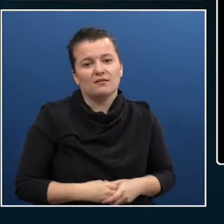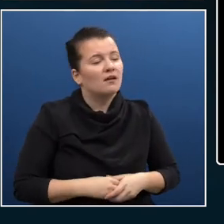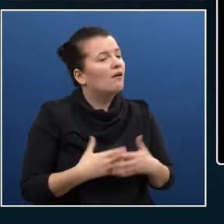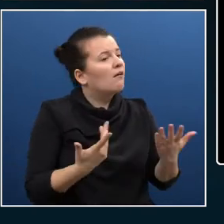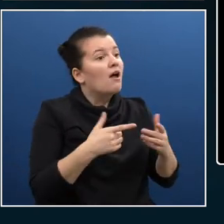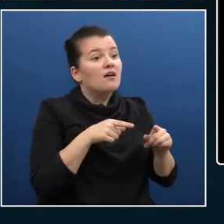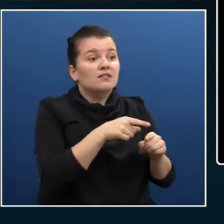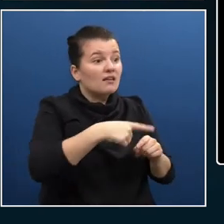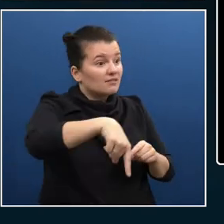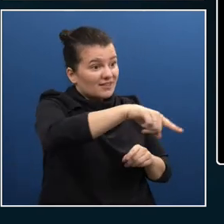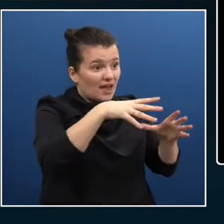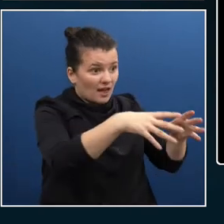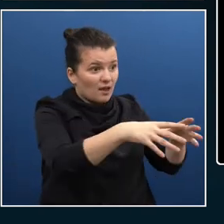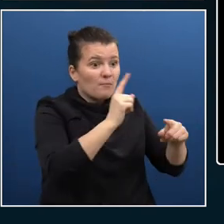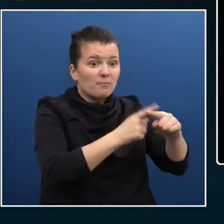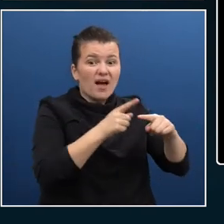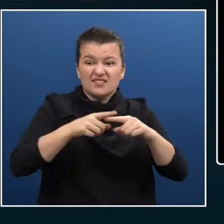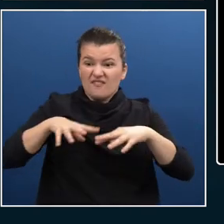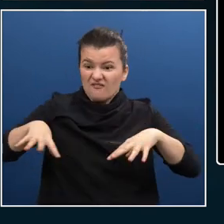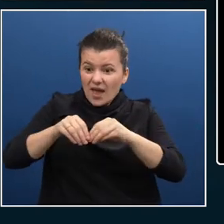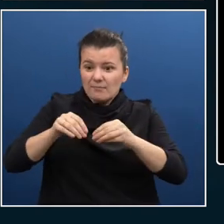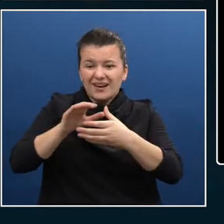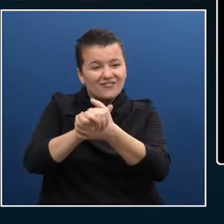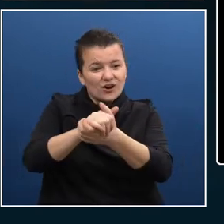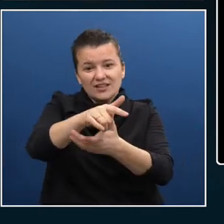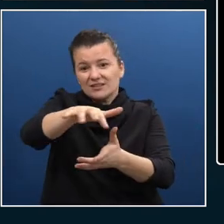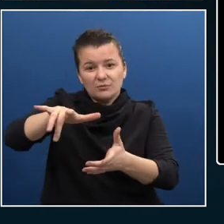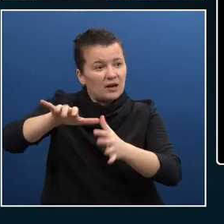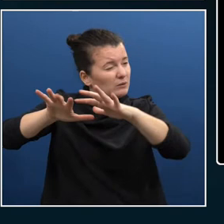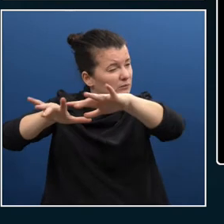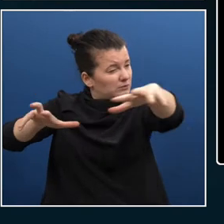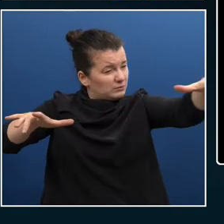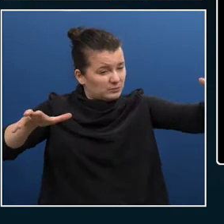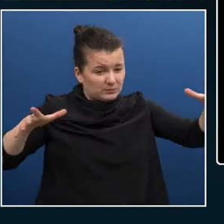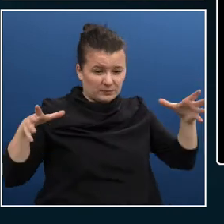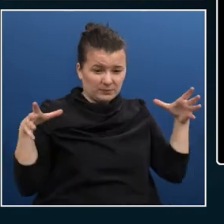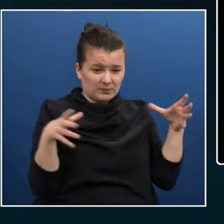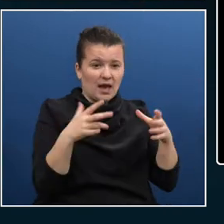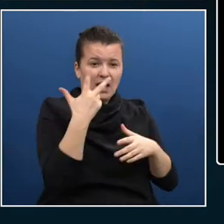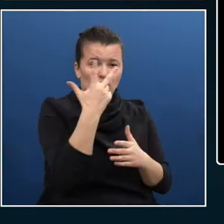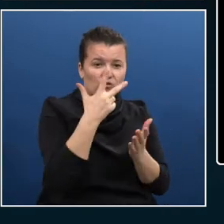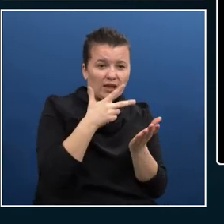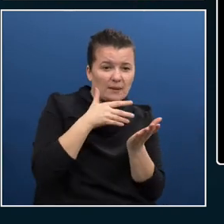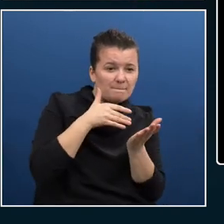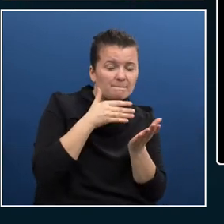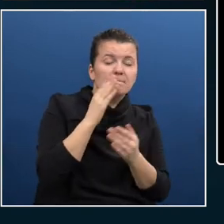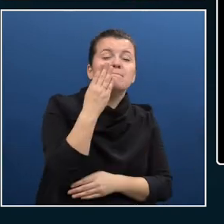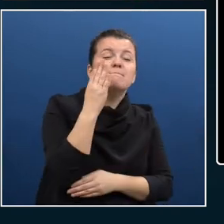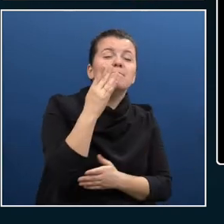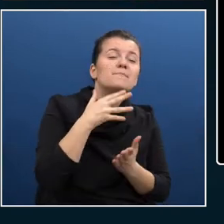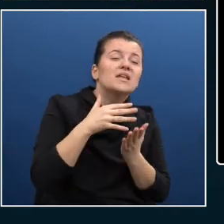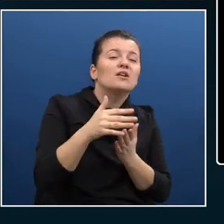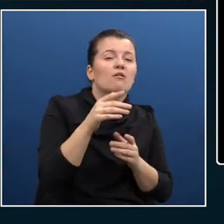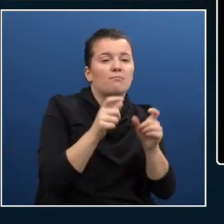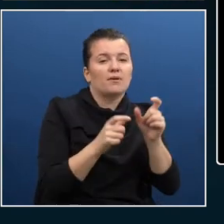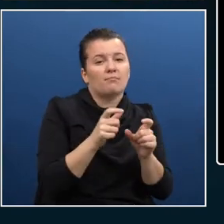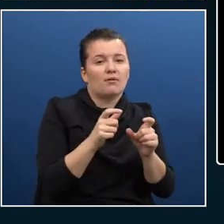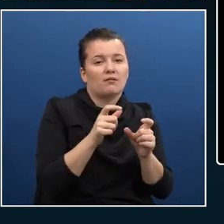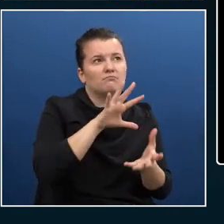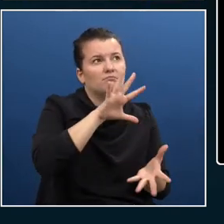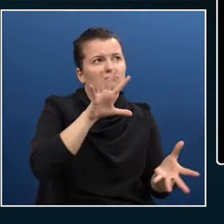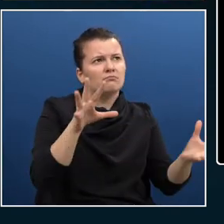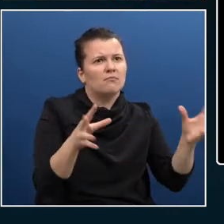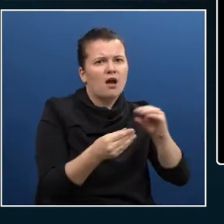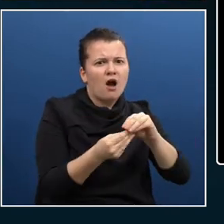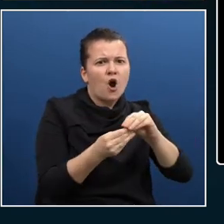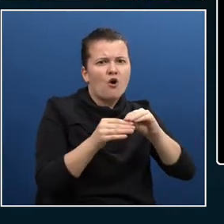loved ones, 3 billion people. That's half the world nearly that needs accessible software. Now you can see exactly